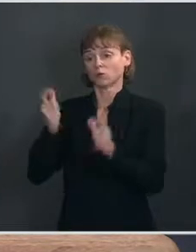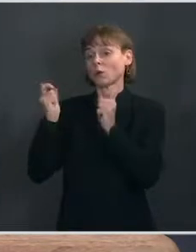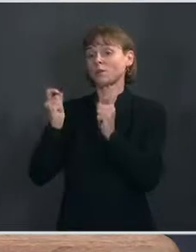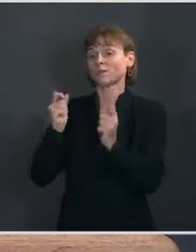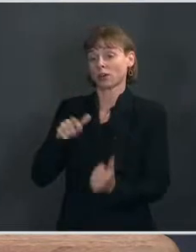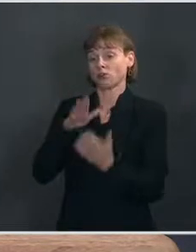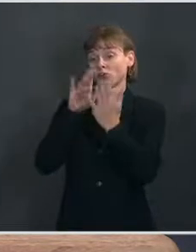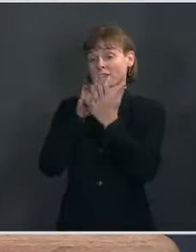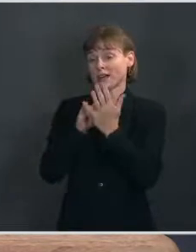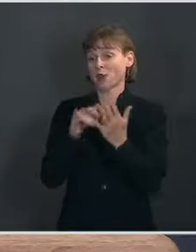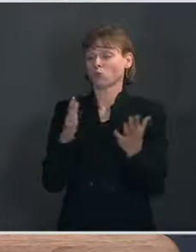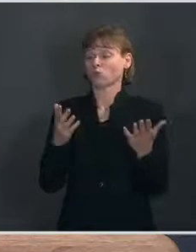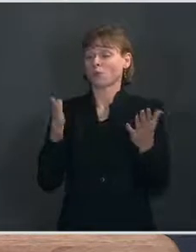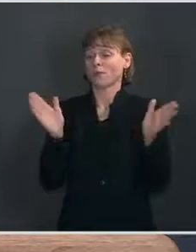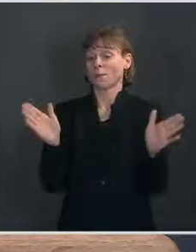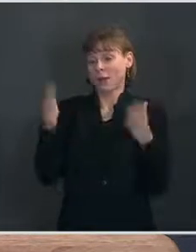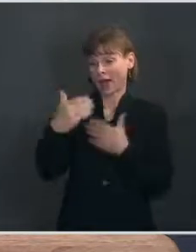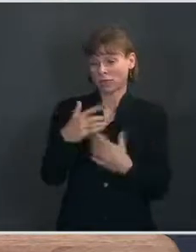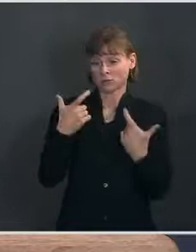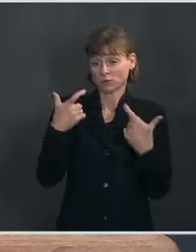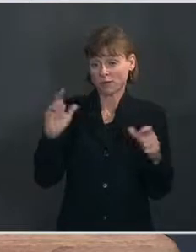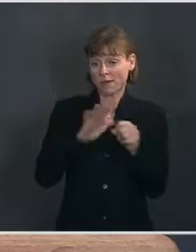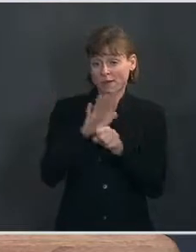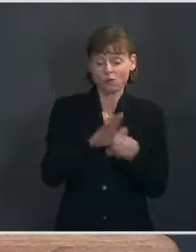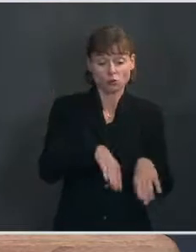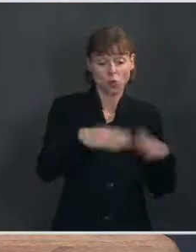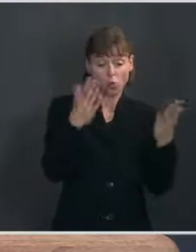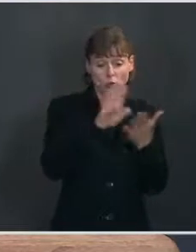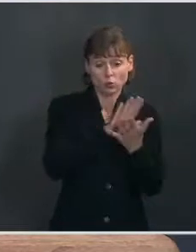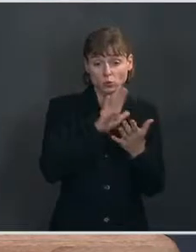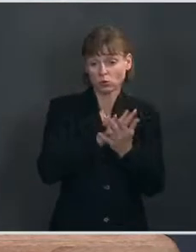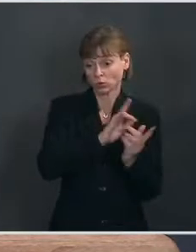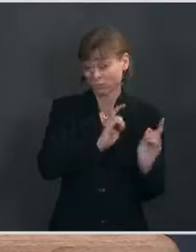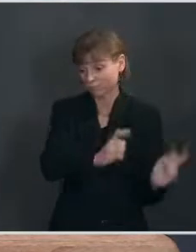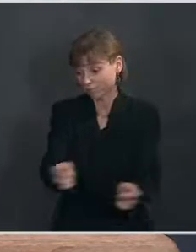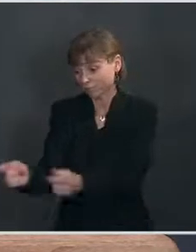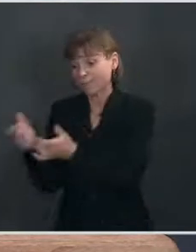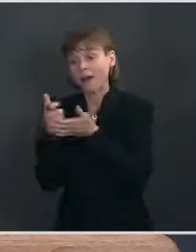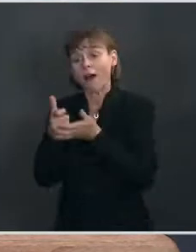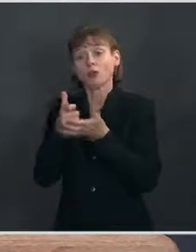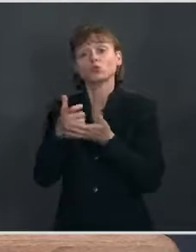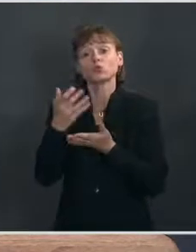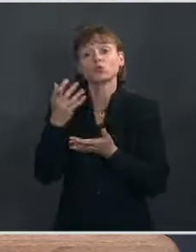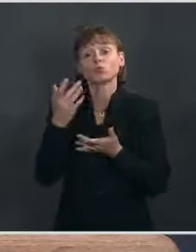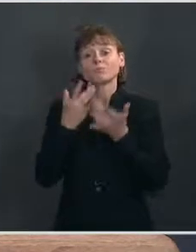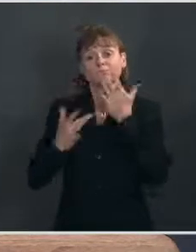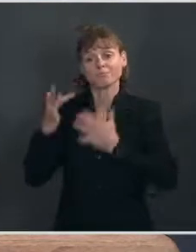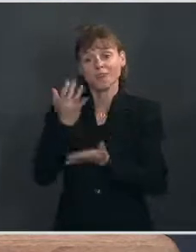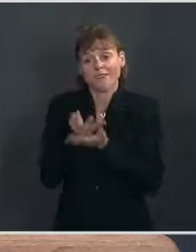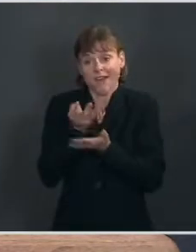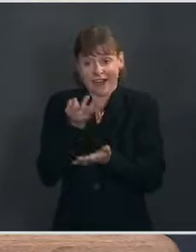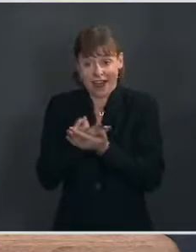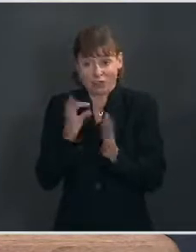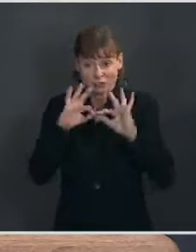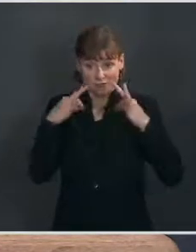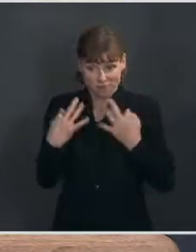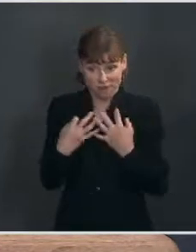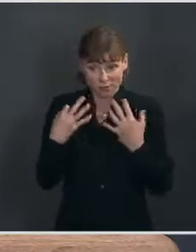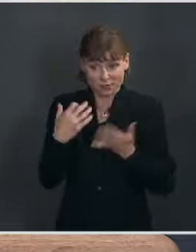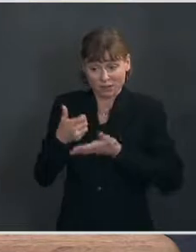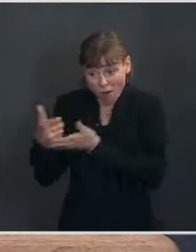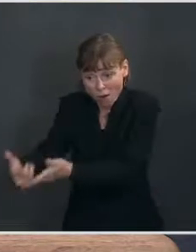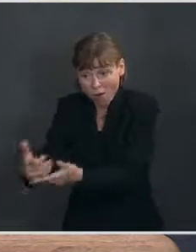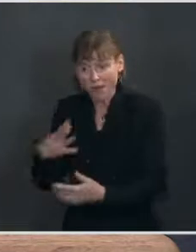big enough to get schools safely reopened, give financially struggling families and communities a bridge, and deliver on his promise to speed up